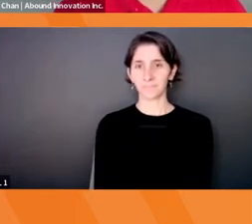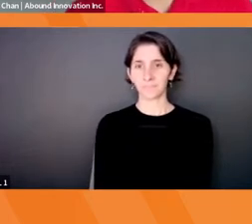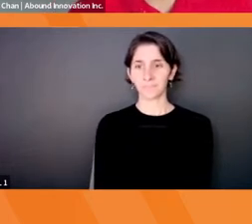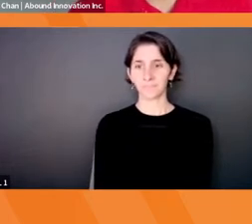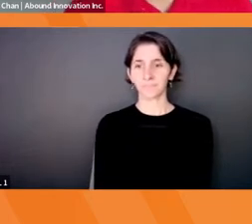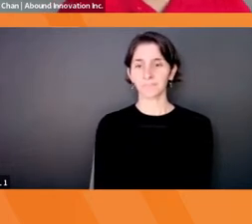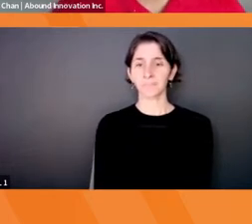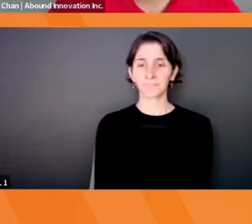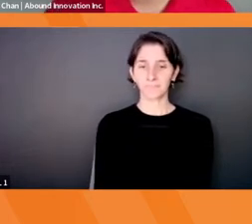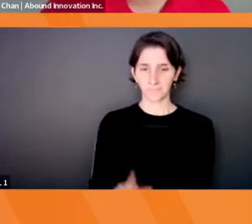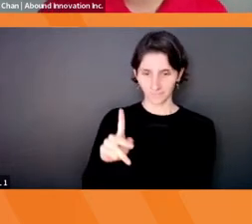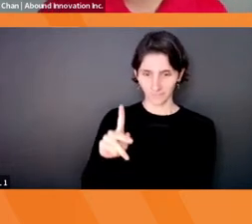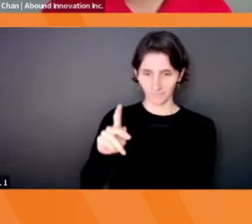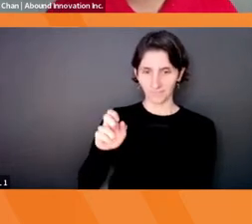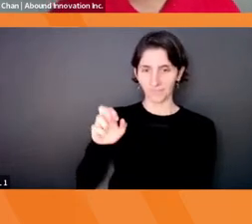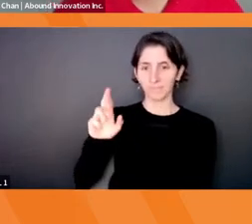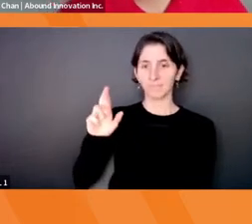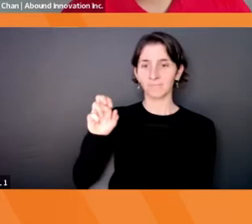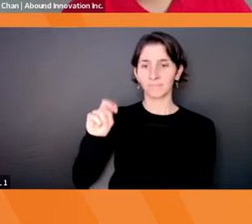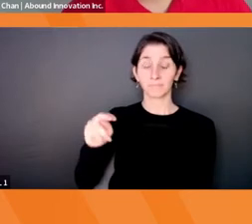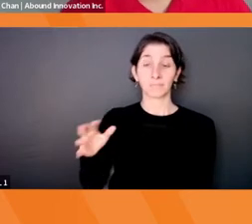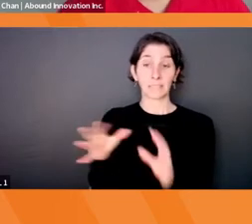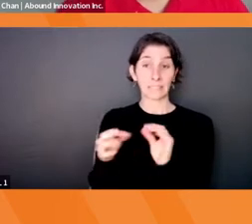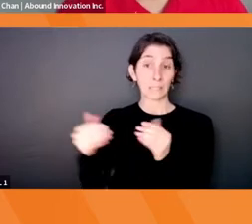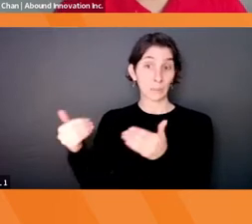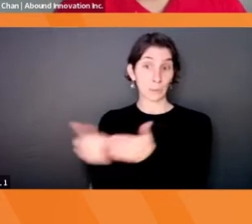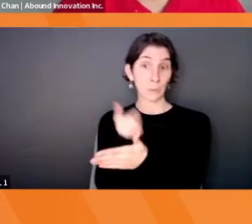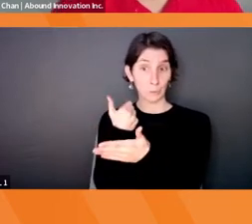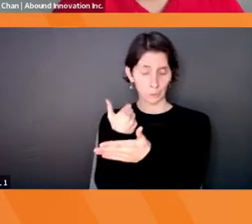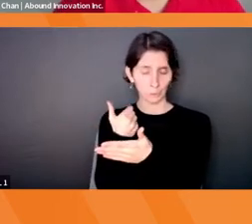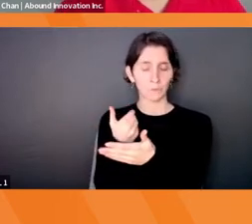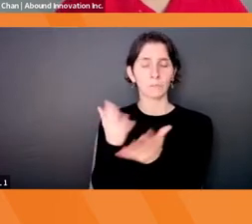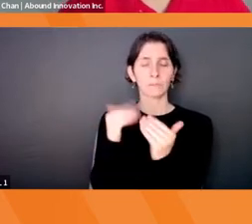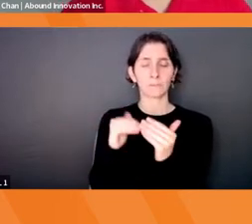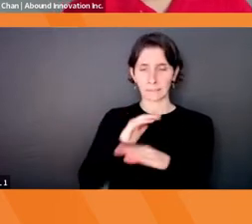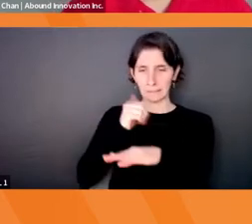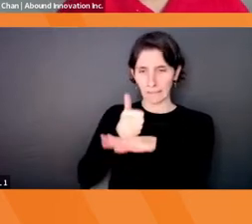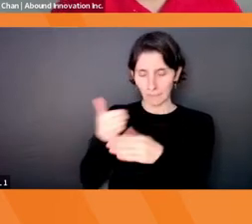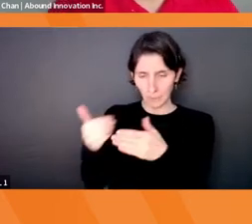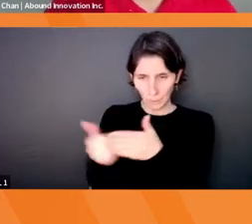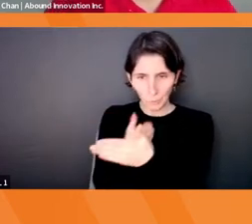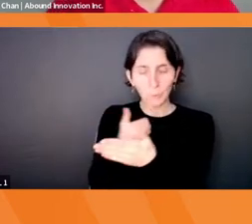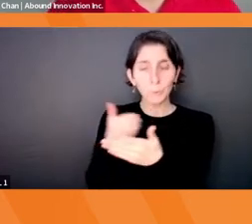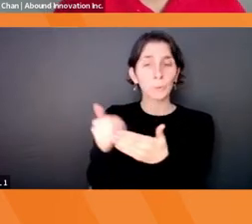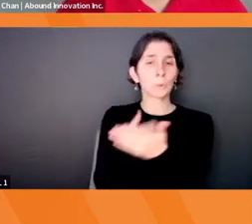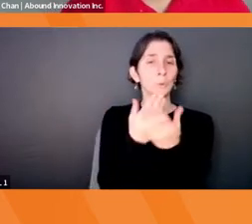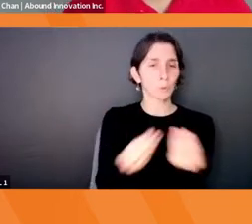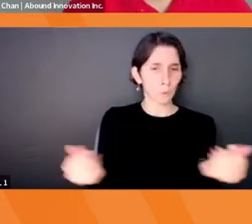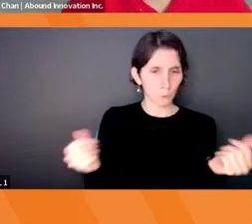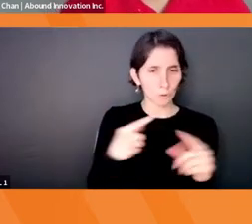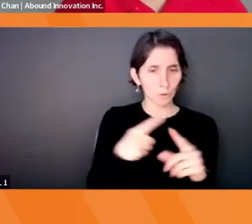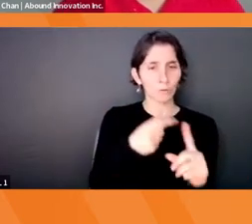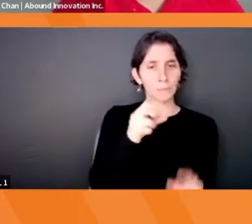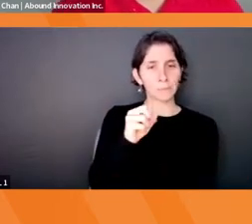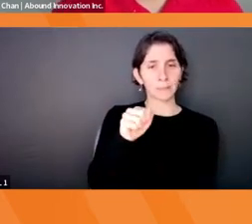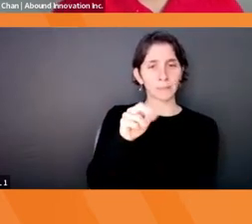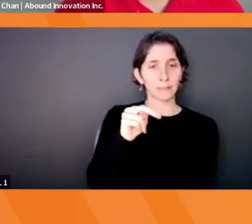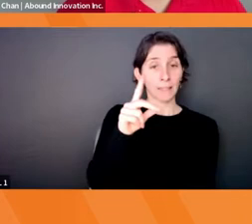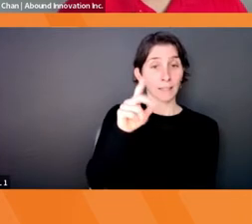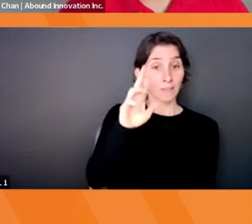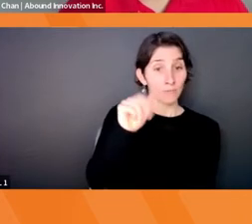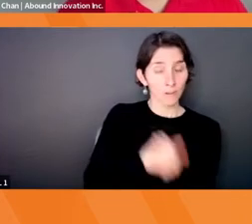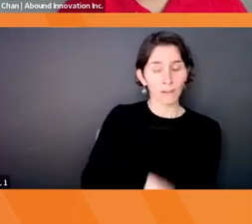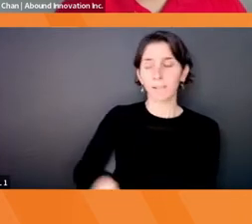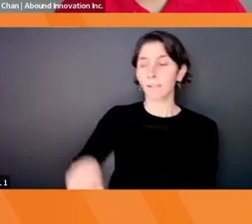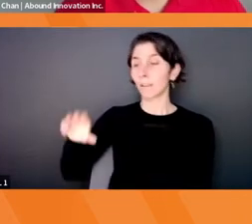Kieran says new, creating something new and new solutions as Sandra. Yeah. Chris says,